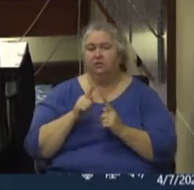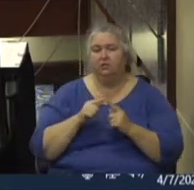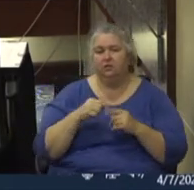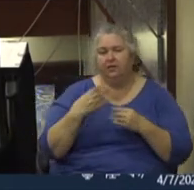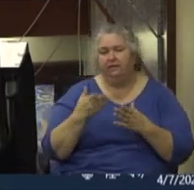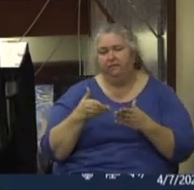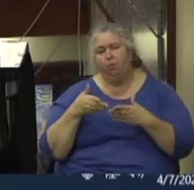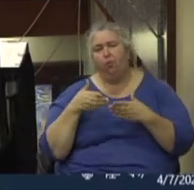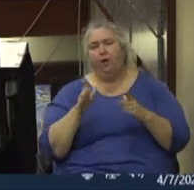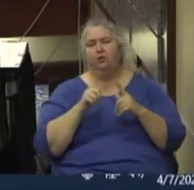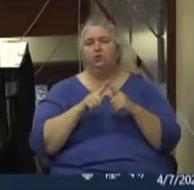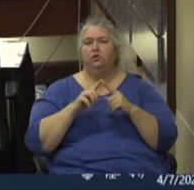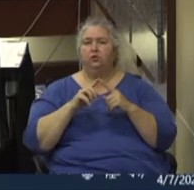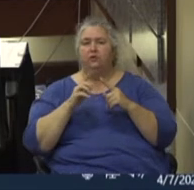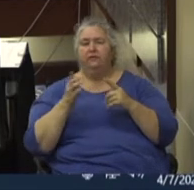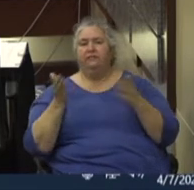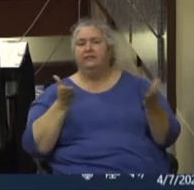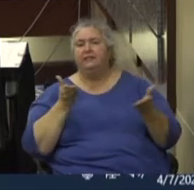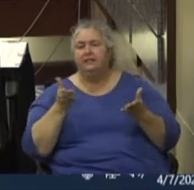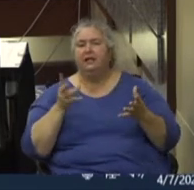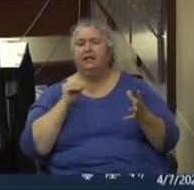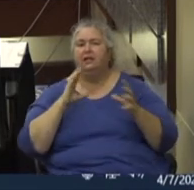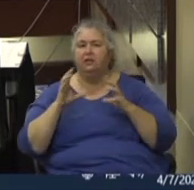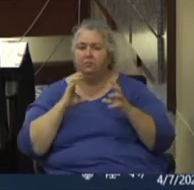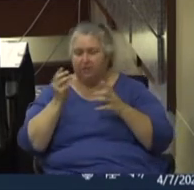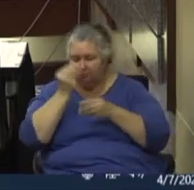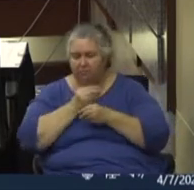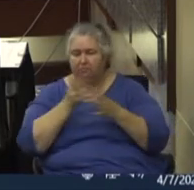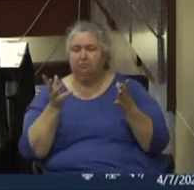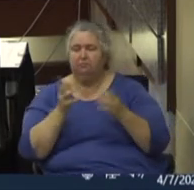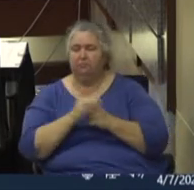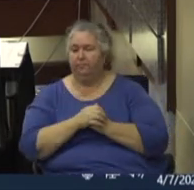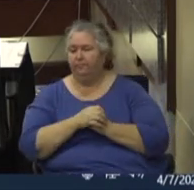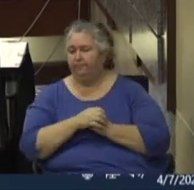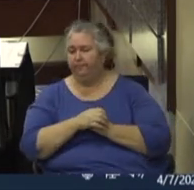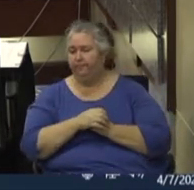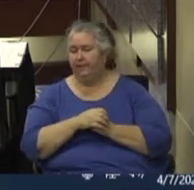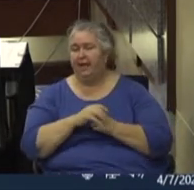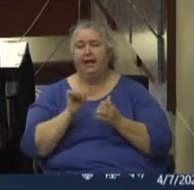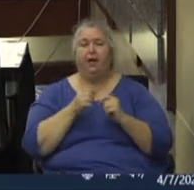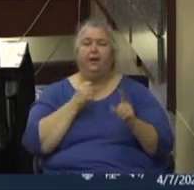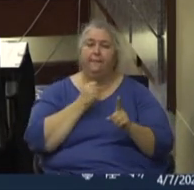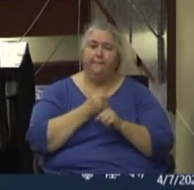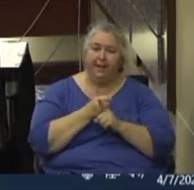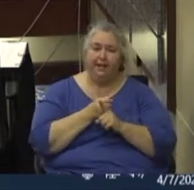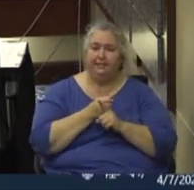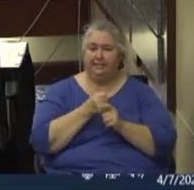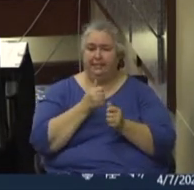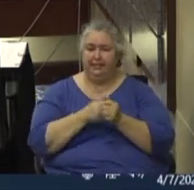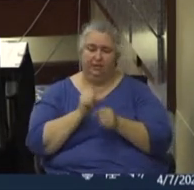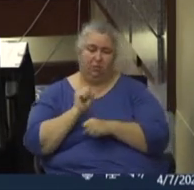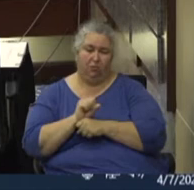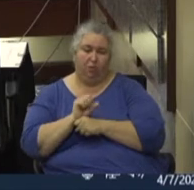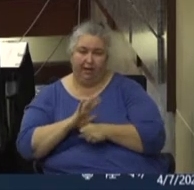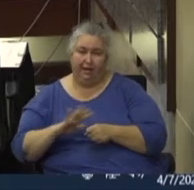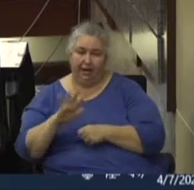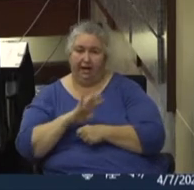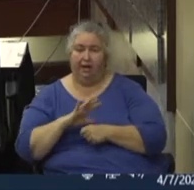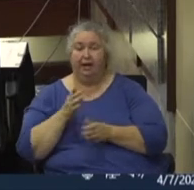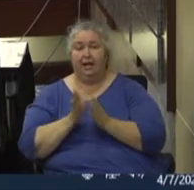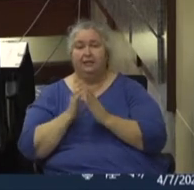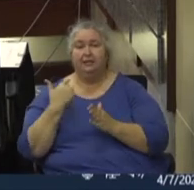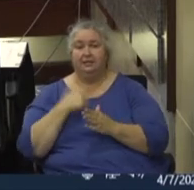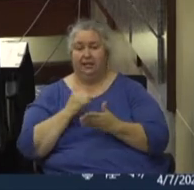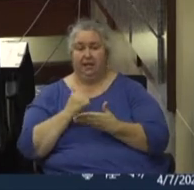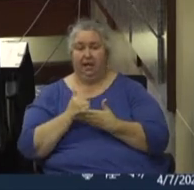and communicate about issues and opportunities related to COVID-19 and its impact on each of the working areas. He asked us to help us